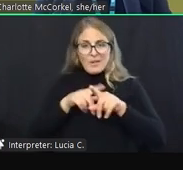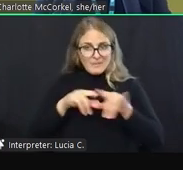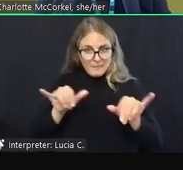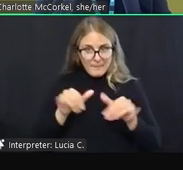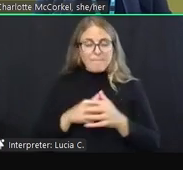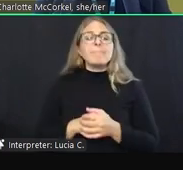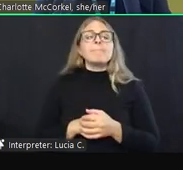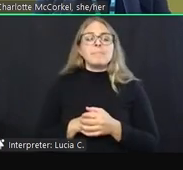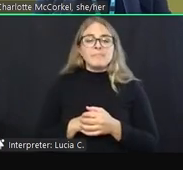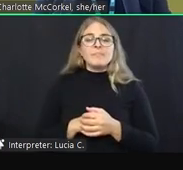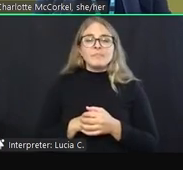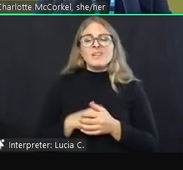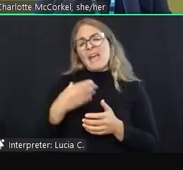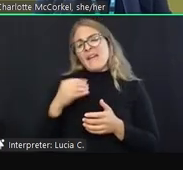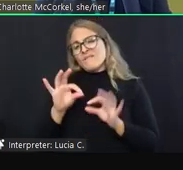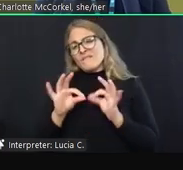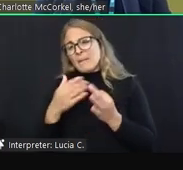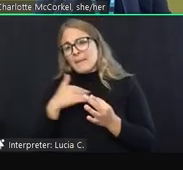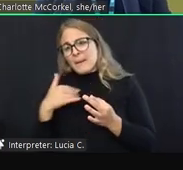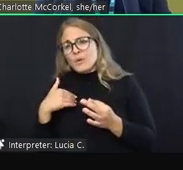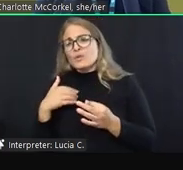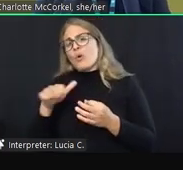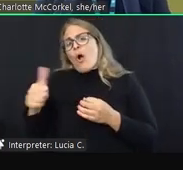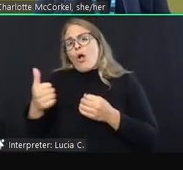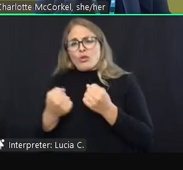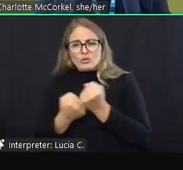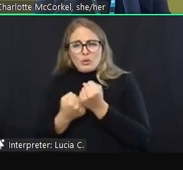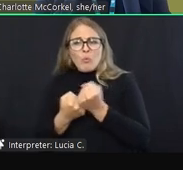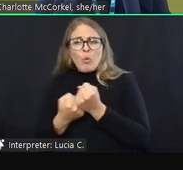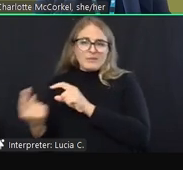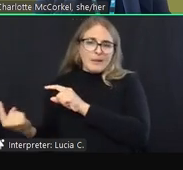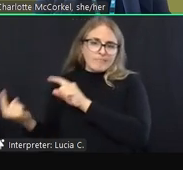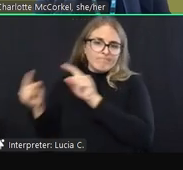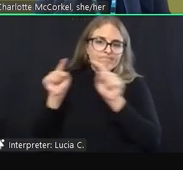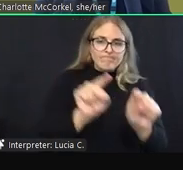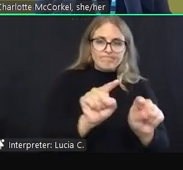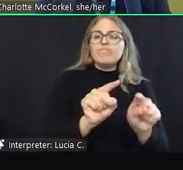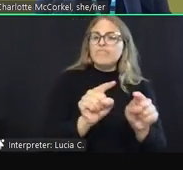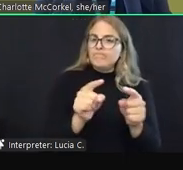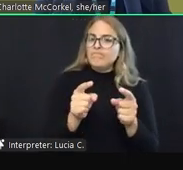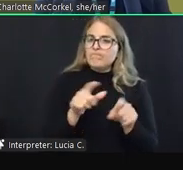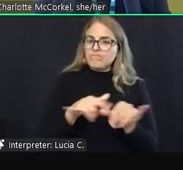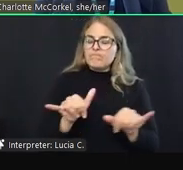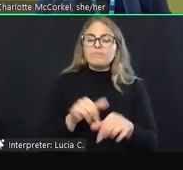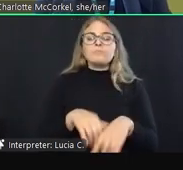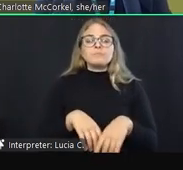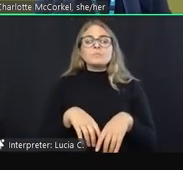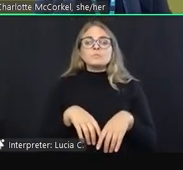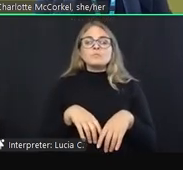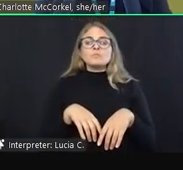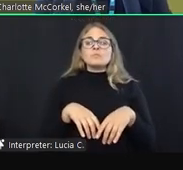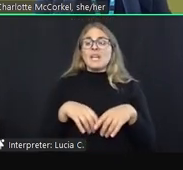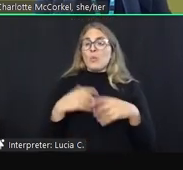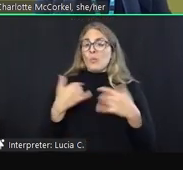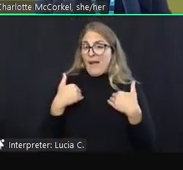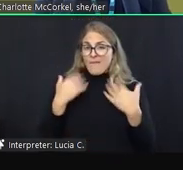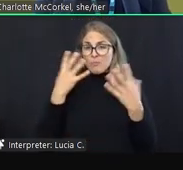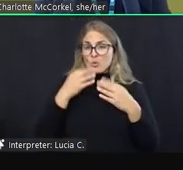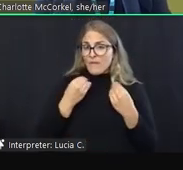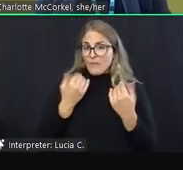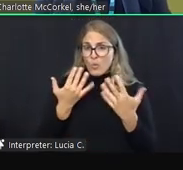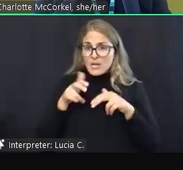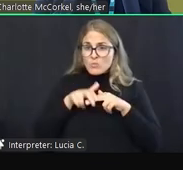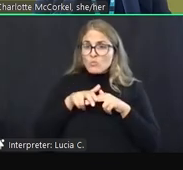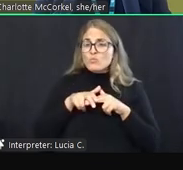addition to family members or natural supports who may accompany someone to the program. Additionally, our beautiful waiting room can hold